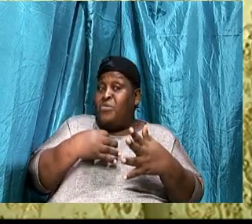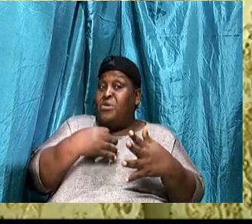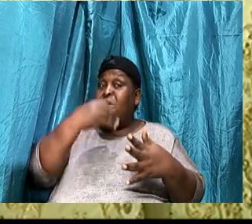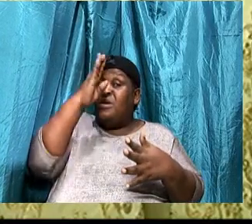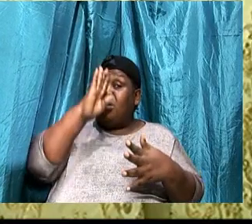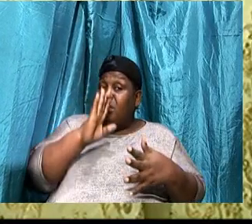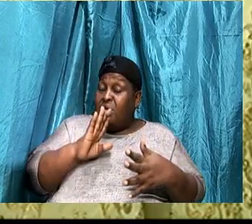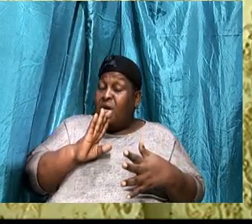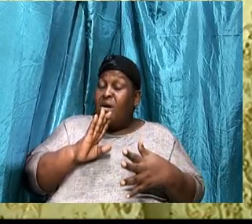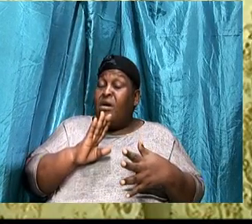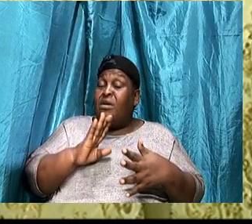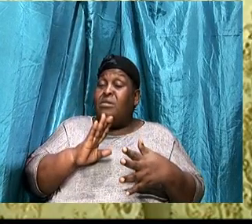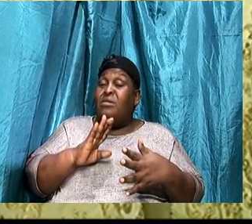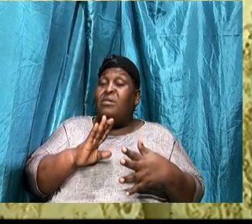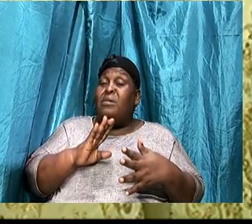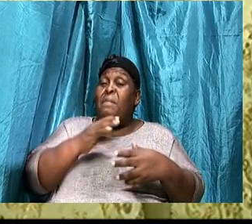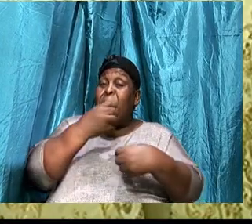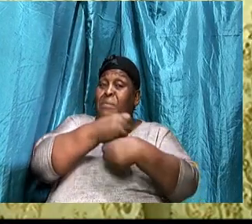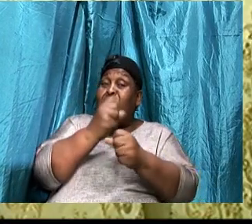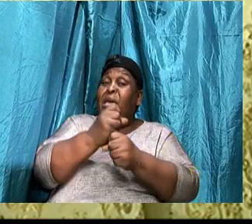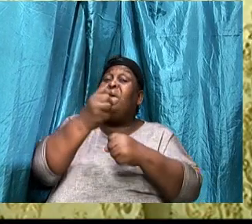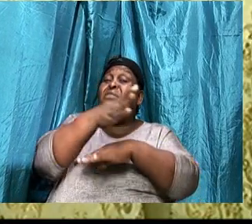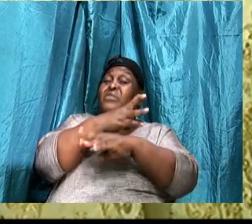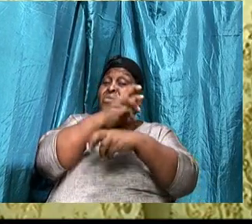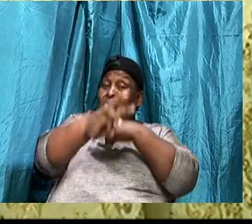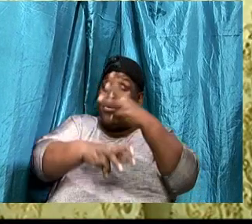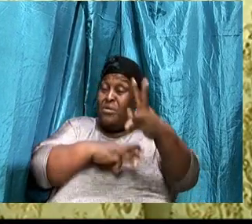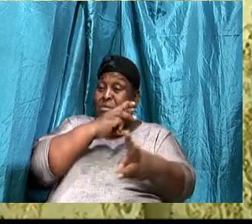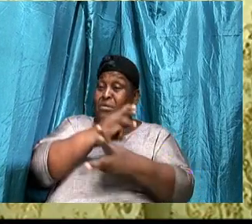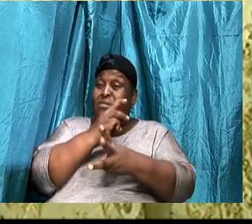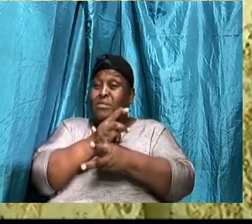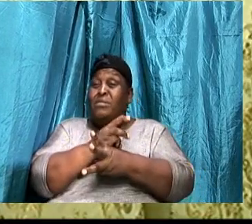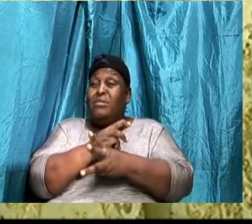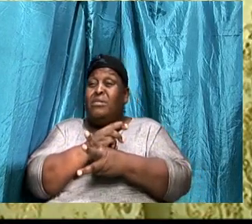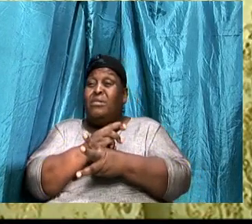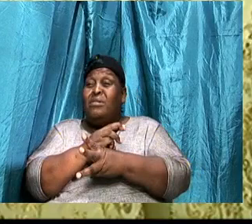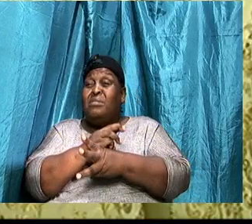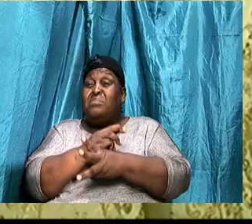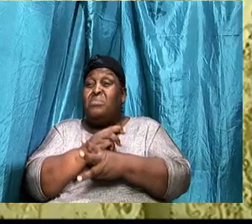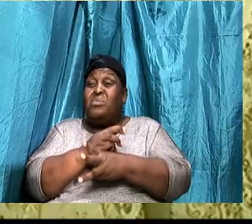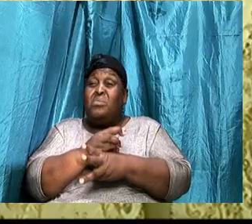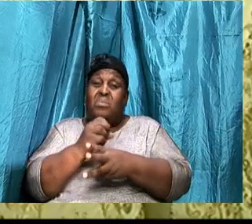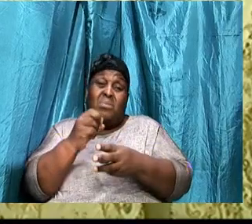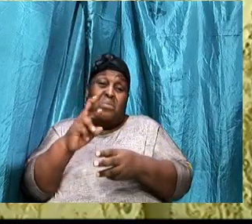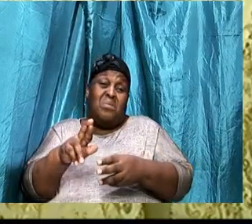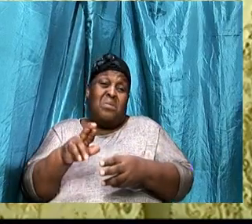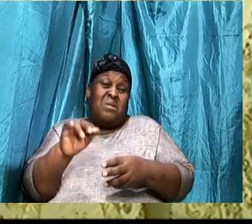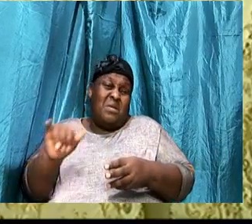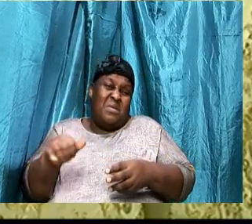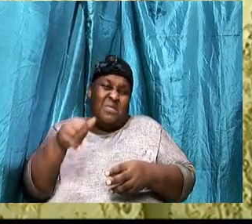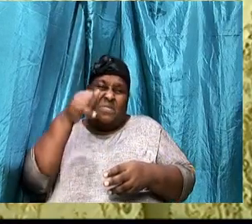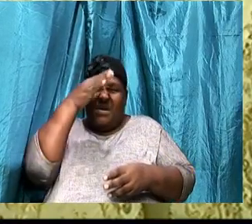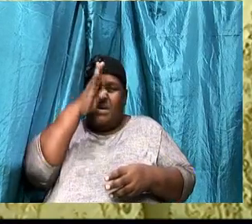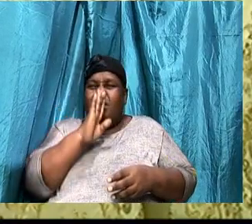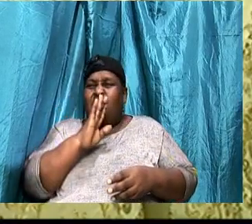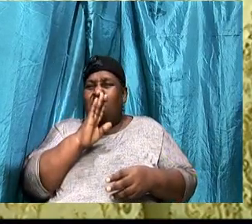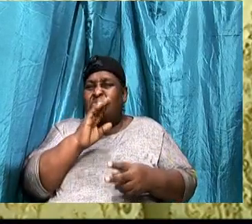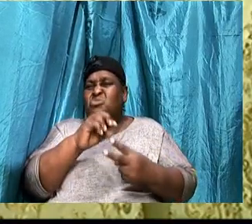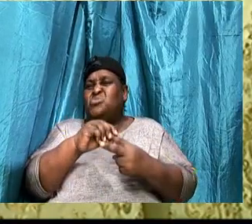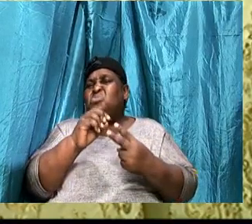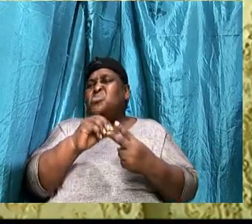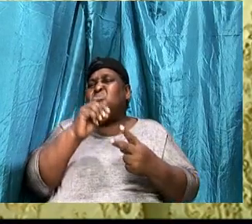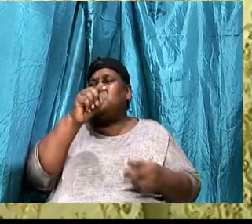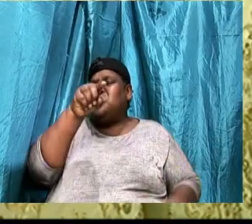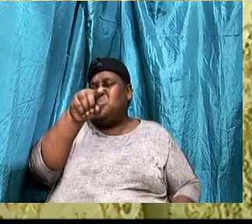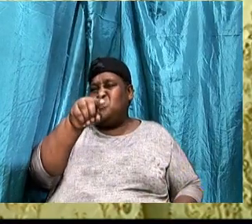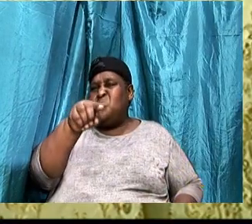That God is not, Partial, So it's not that God, you over anybody else, When he died, did not